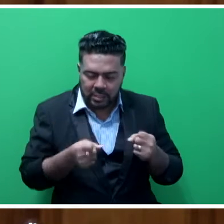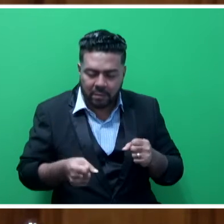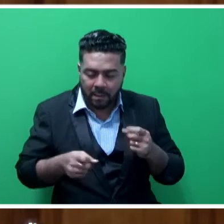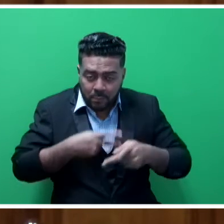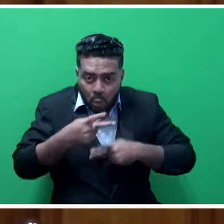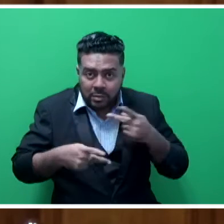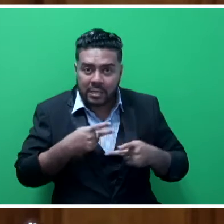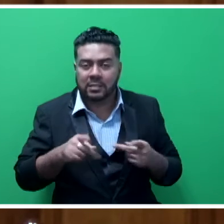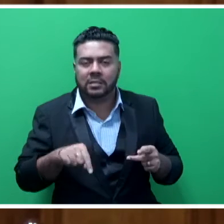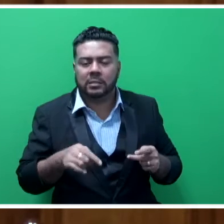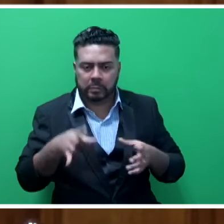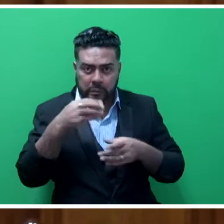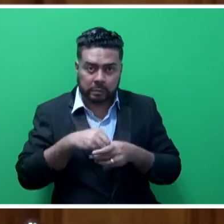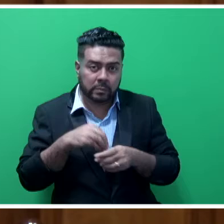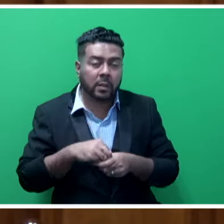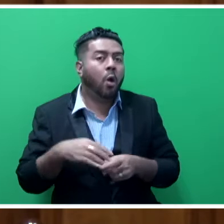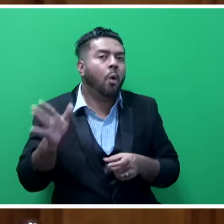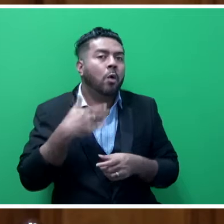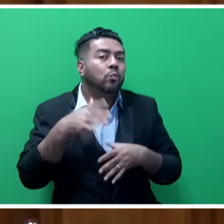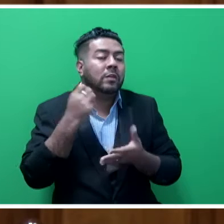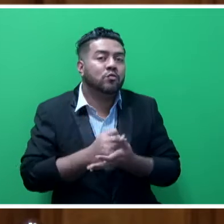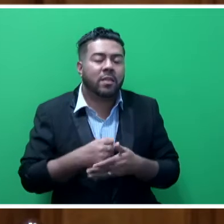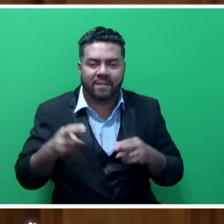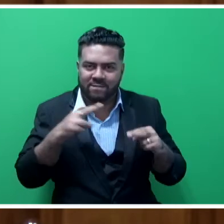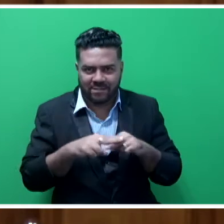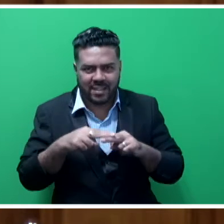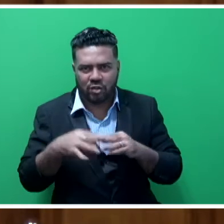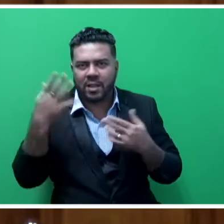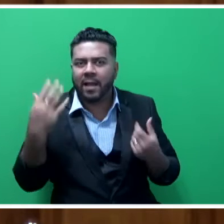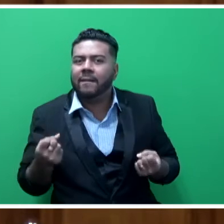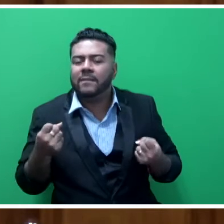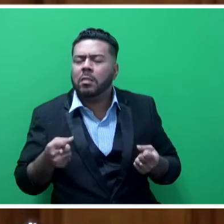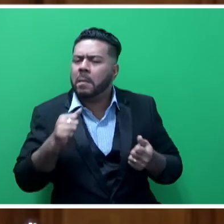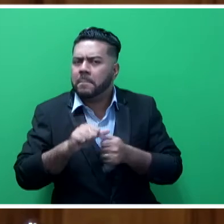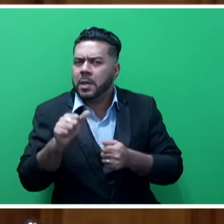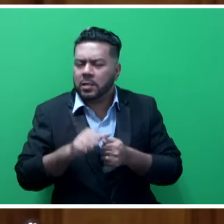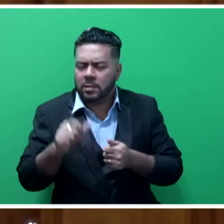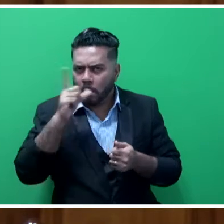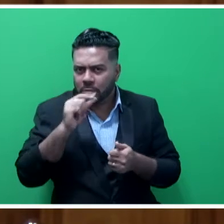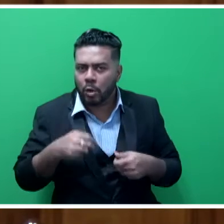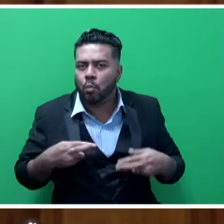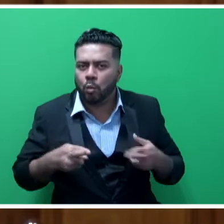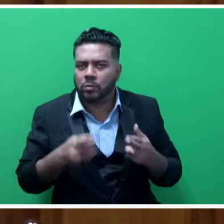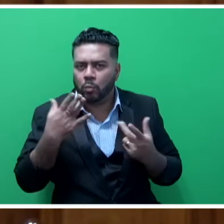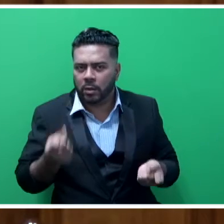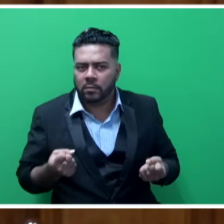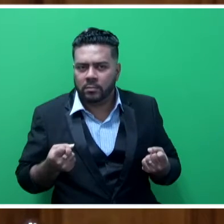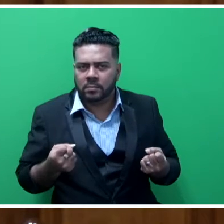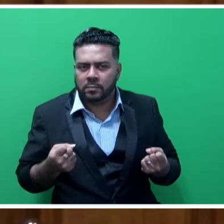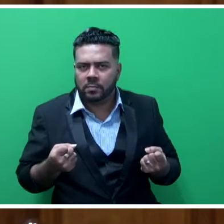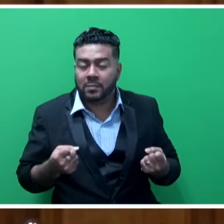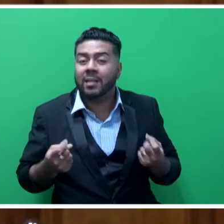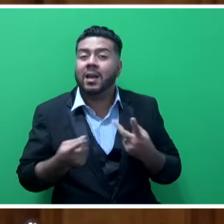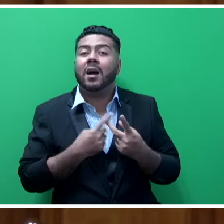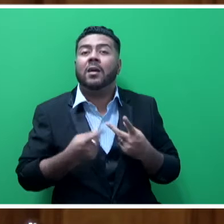in place are all to ensure that Fiji has the best possible roads that we can have. The